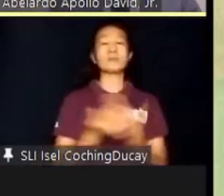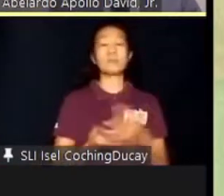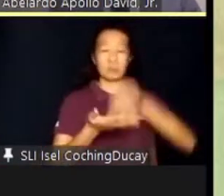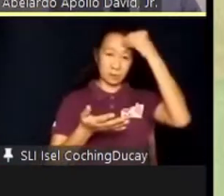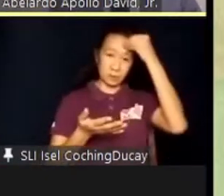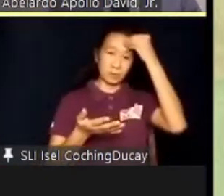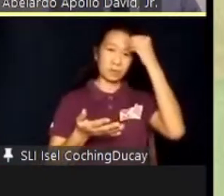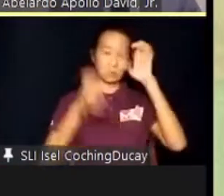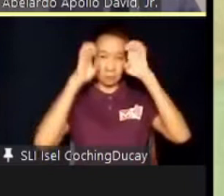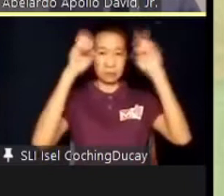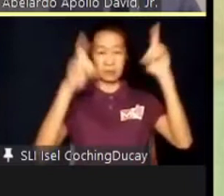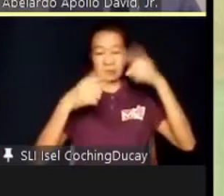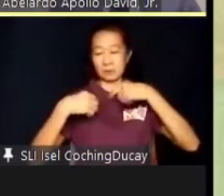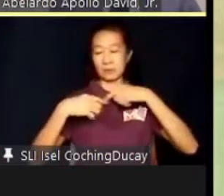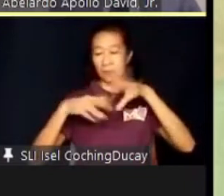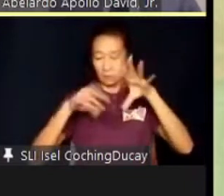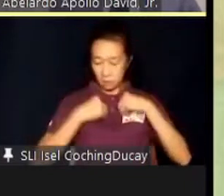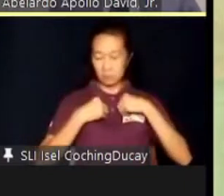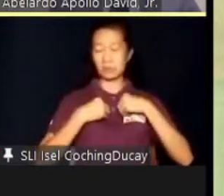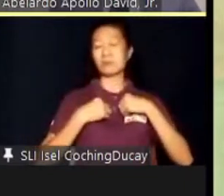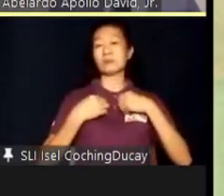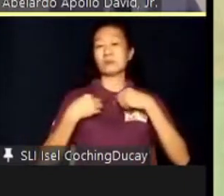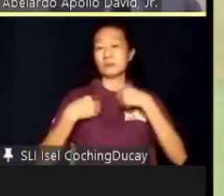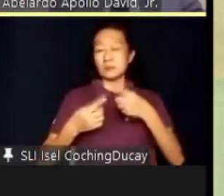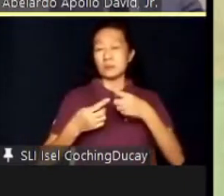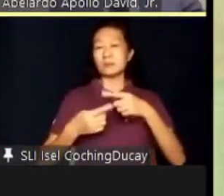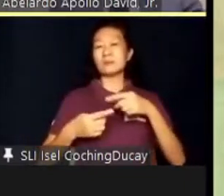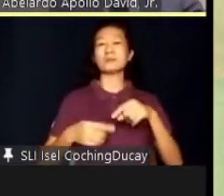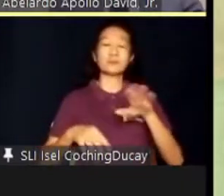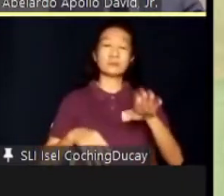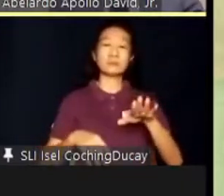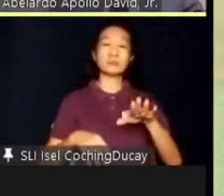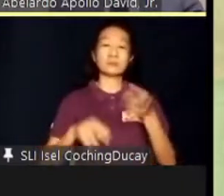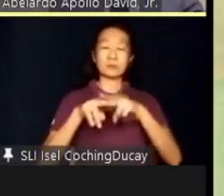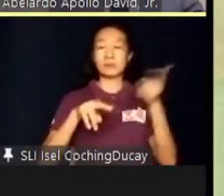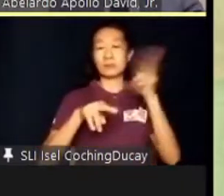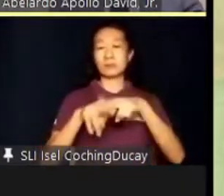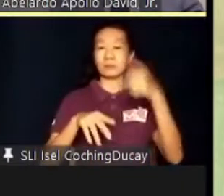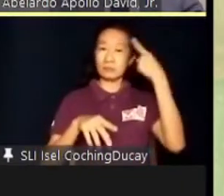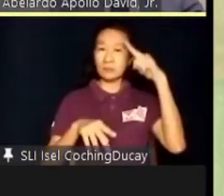acquired since childhood add to their arsenal of tools that equip them for life.